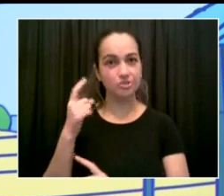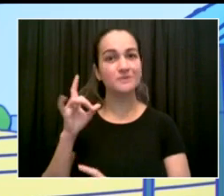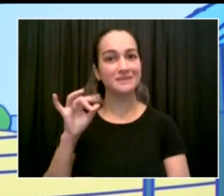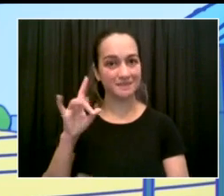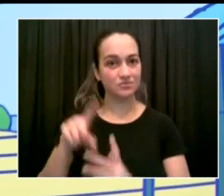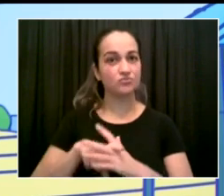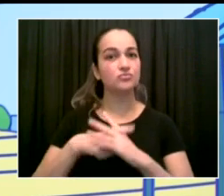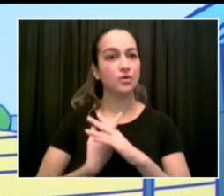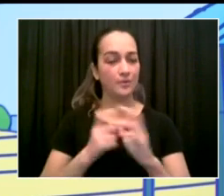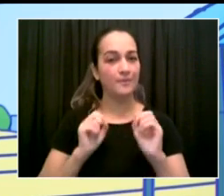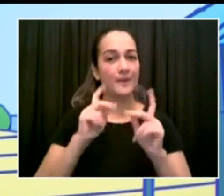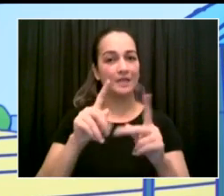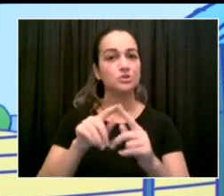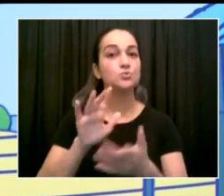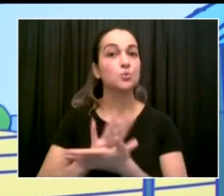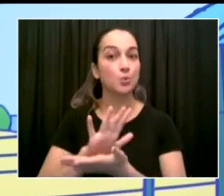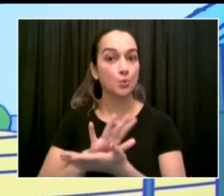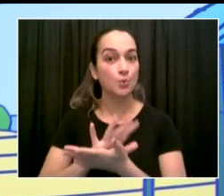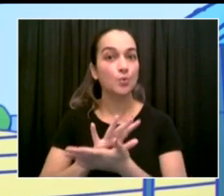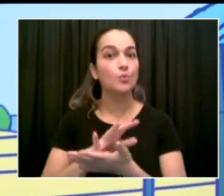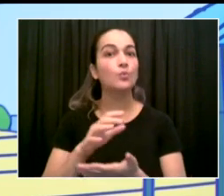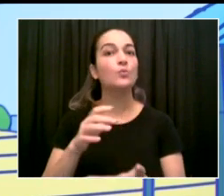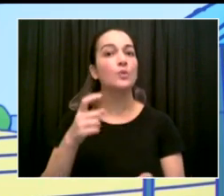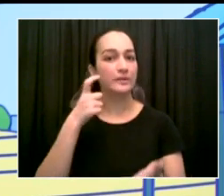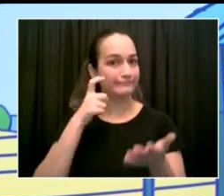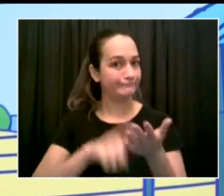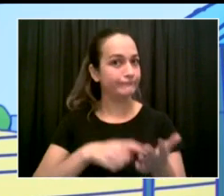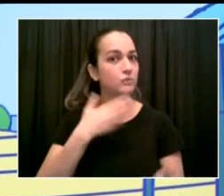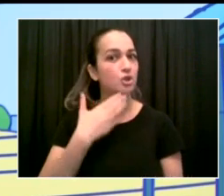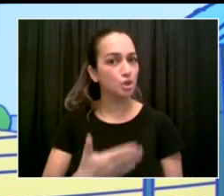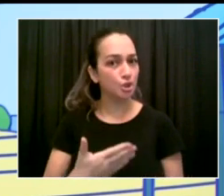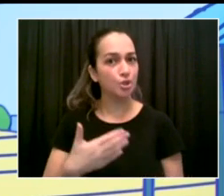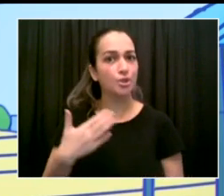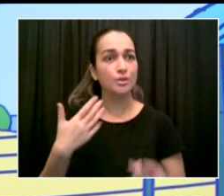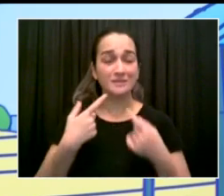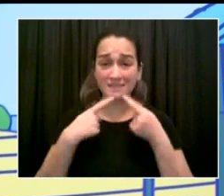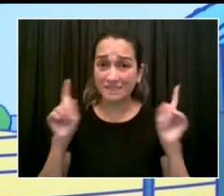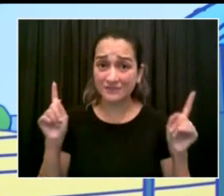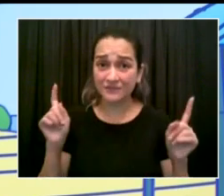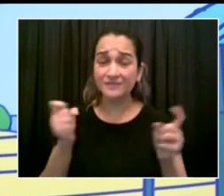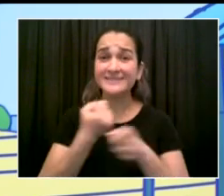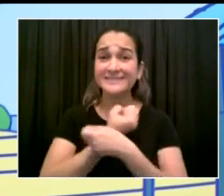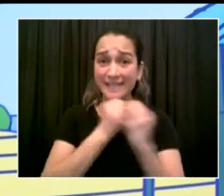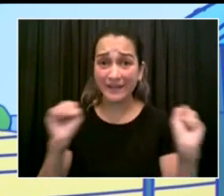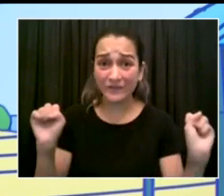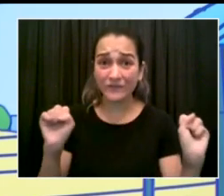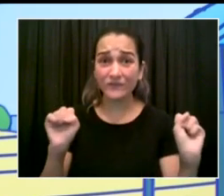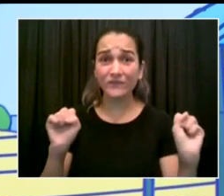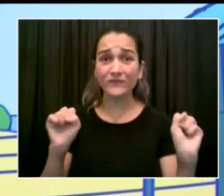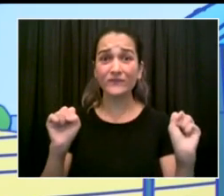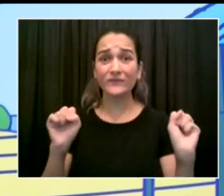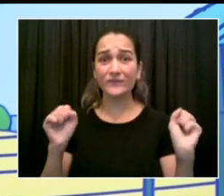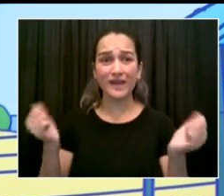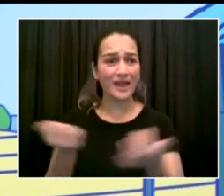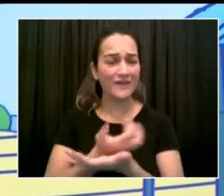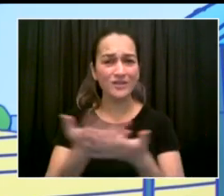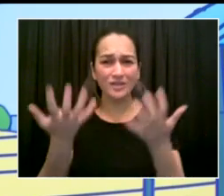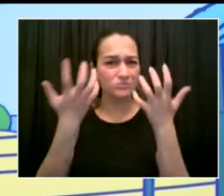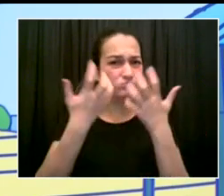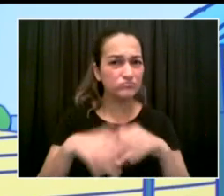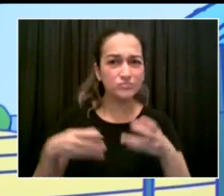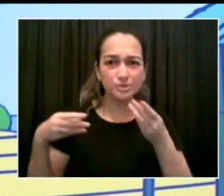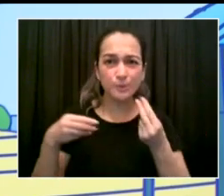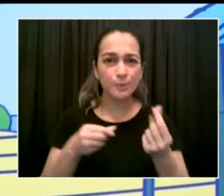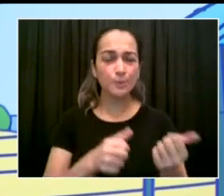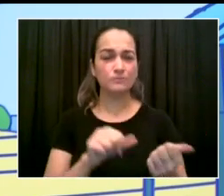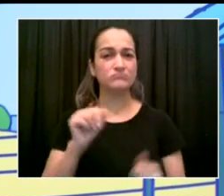this is amazing, by the last week of the school year, COVID in the New York City public schools was down to 0.03